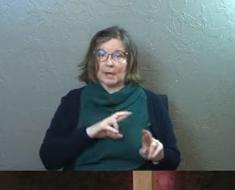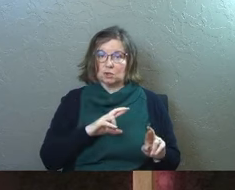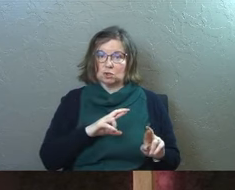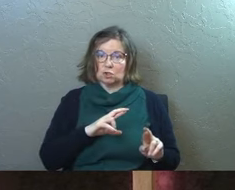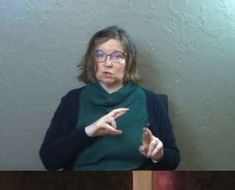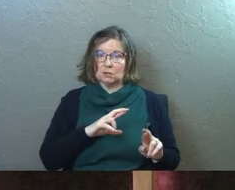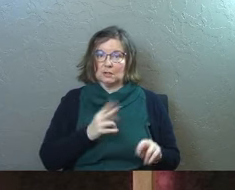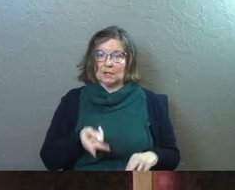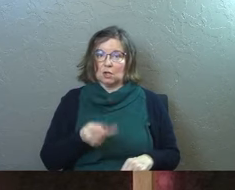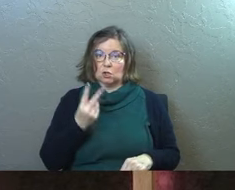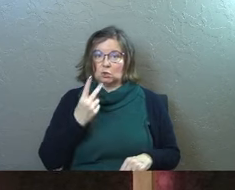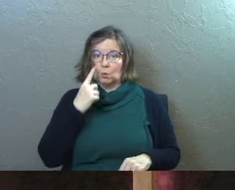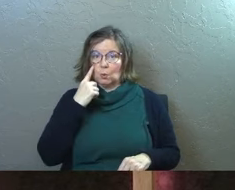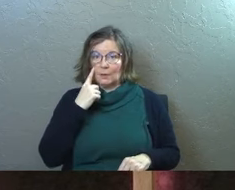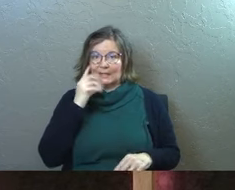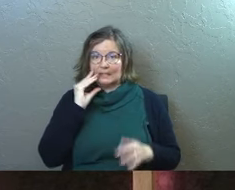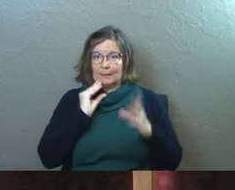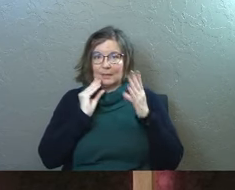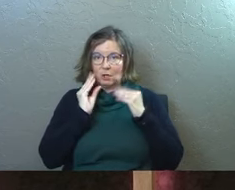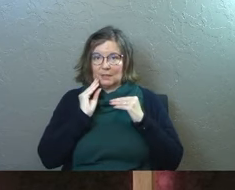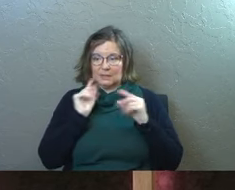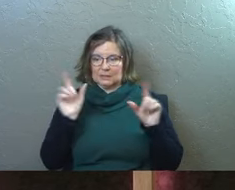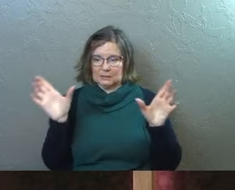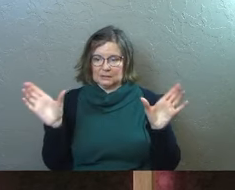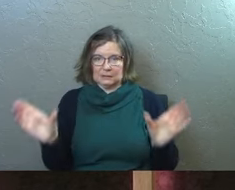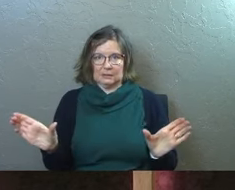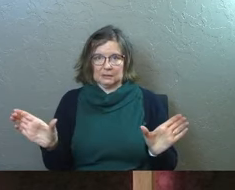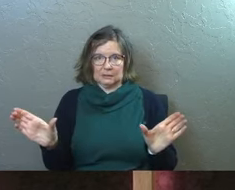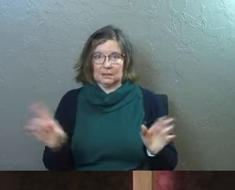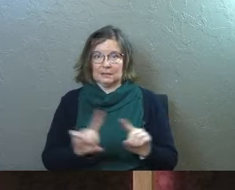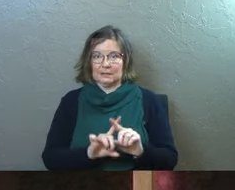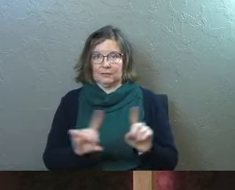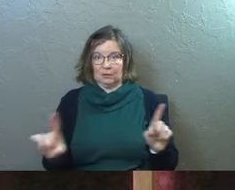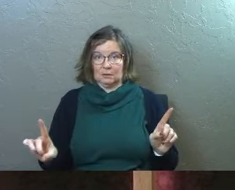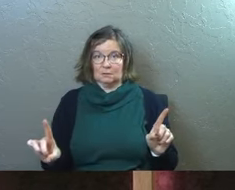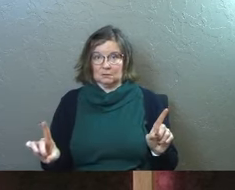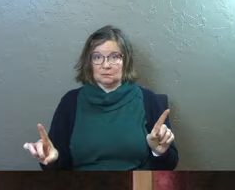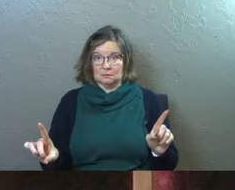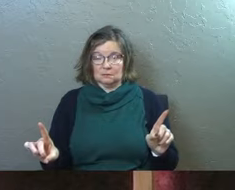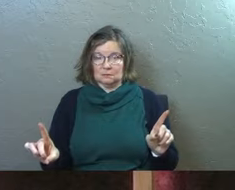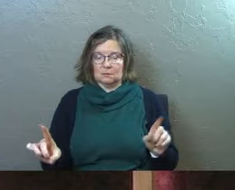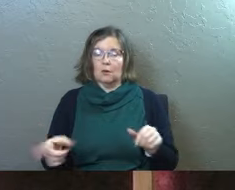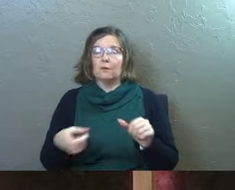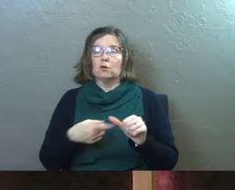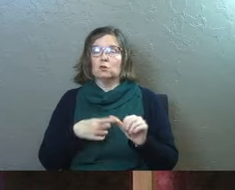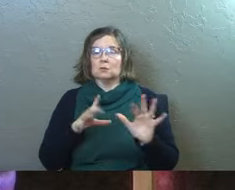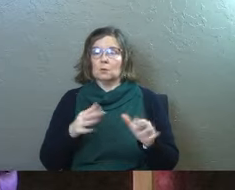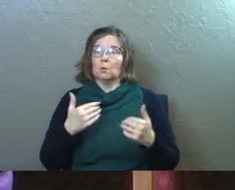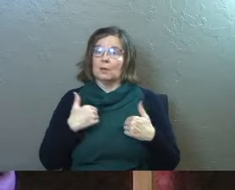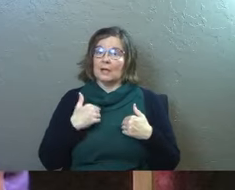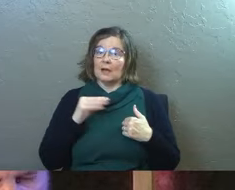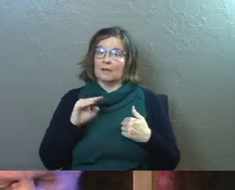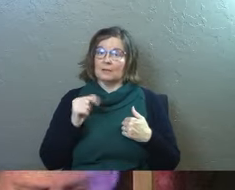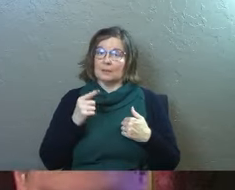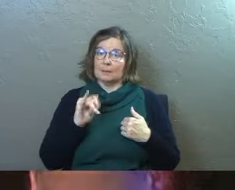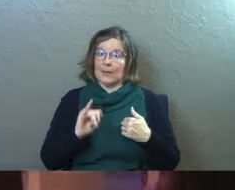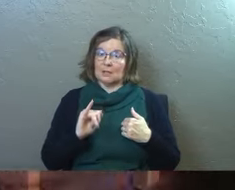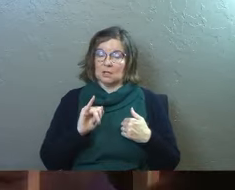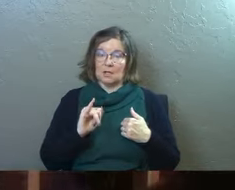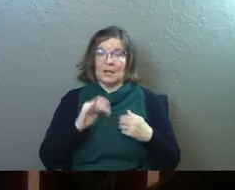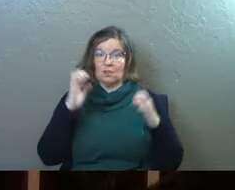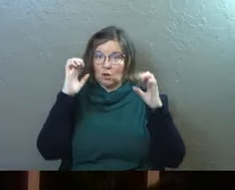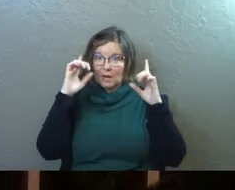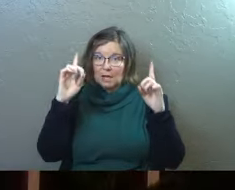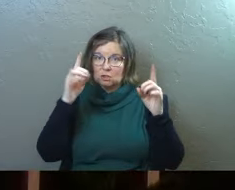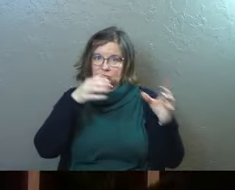that the two witnesses experience, because they're very, very different. First off, we've got the Magi and they are